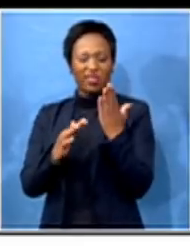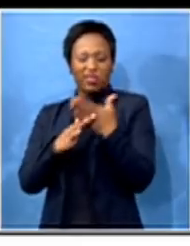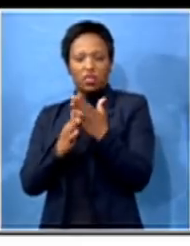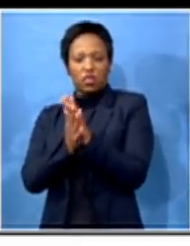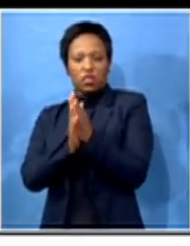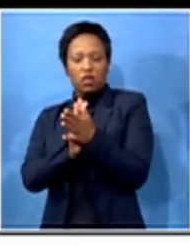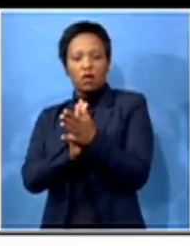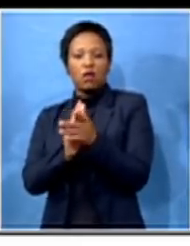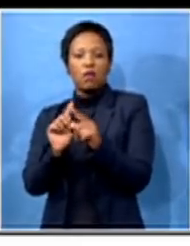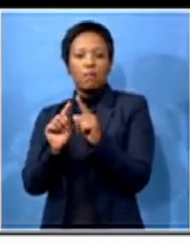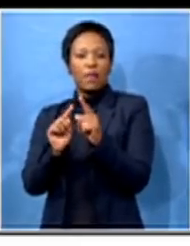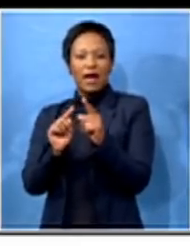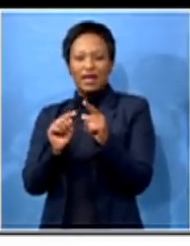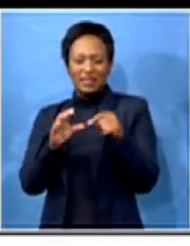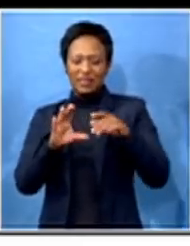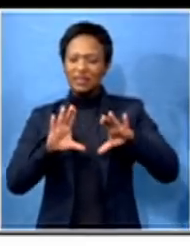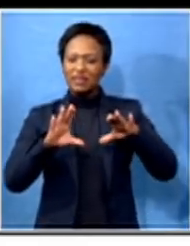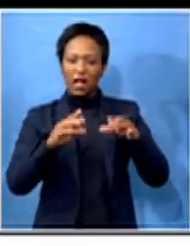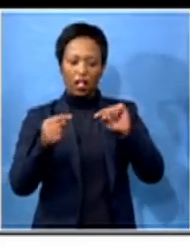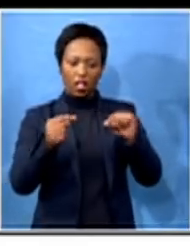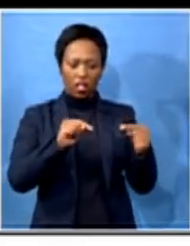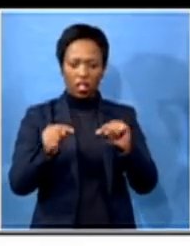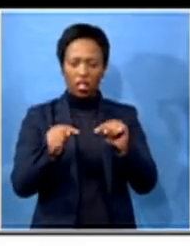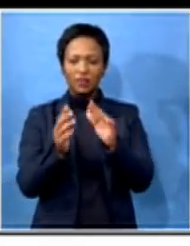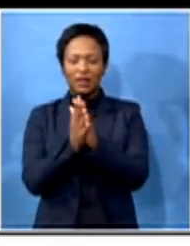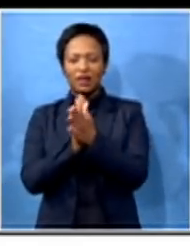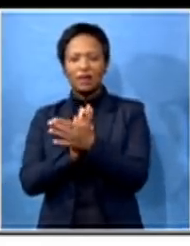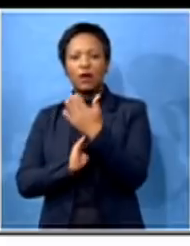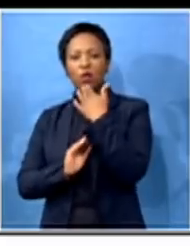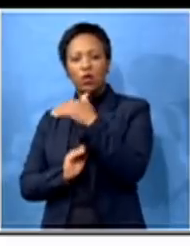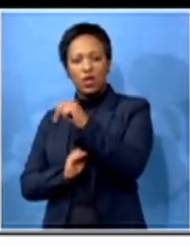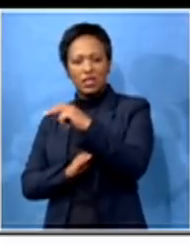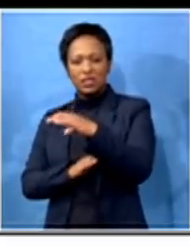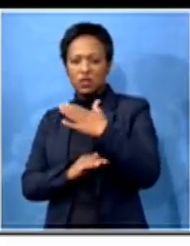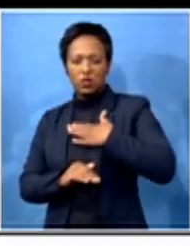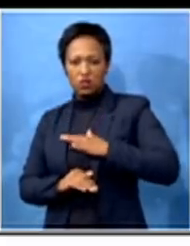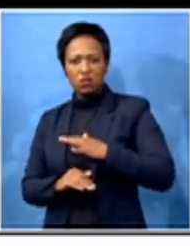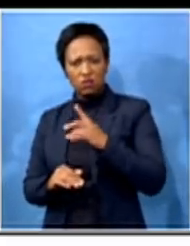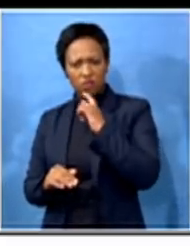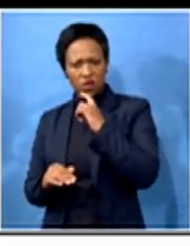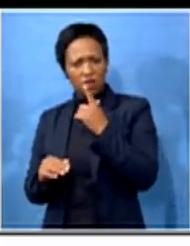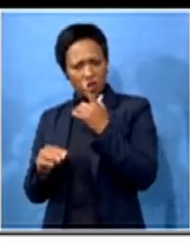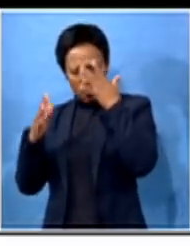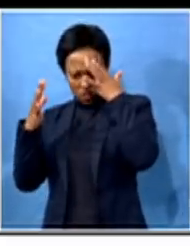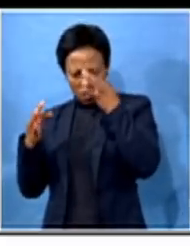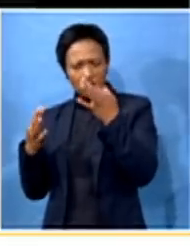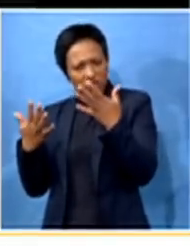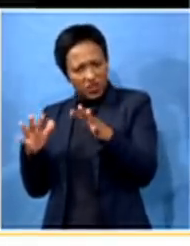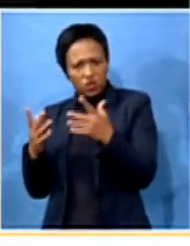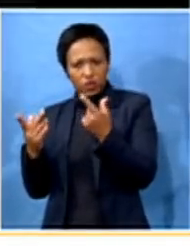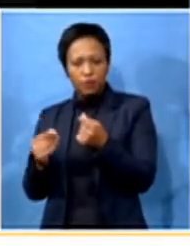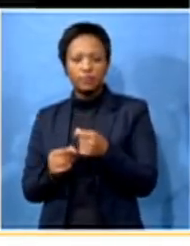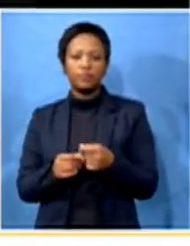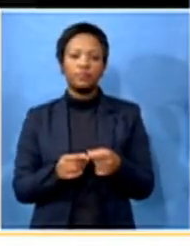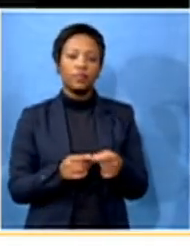fighting or inter-organizational issues of the ANC. There is a trust of the decision we have taken. That's